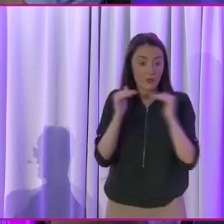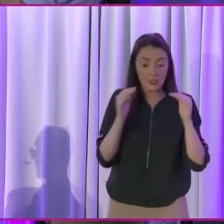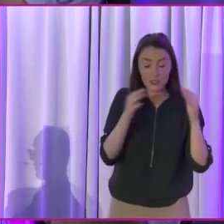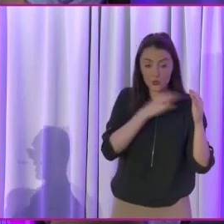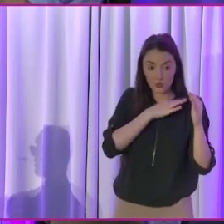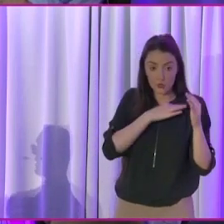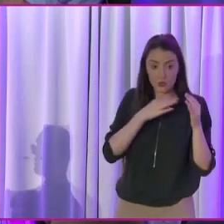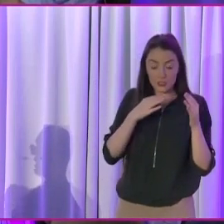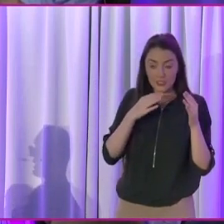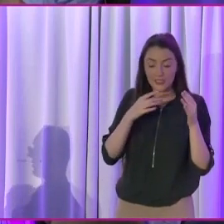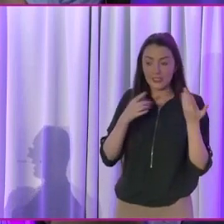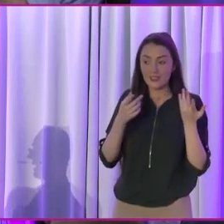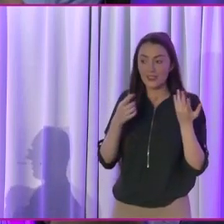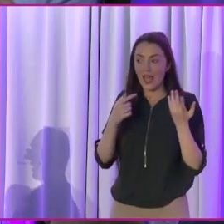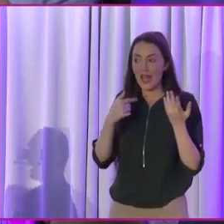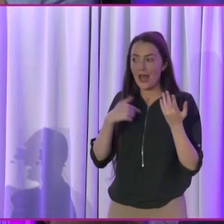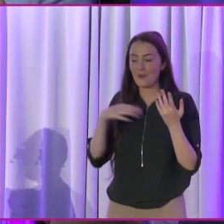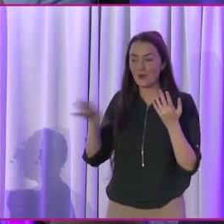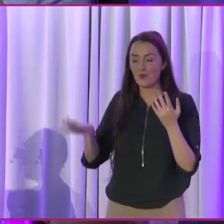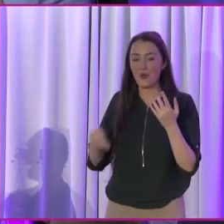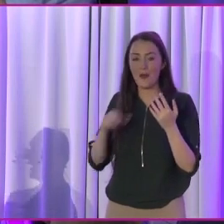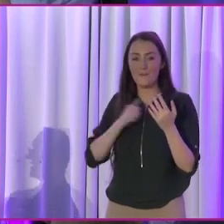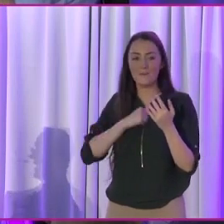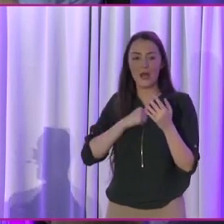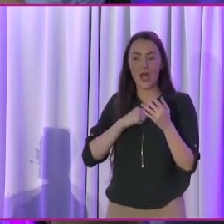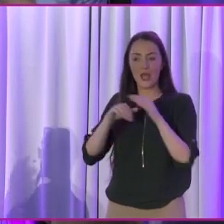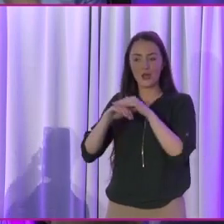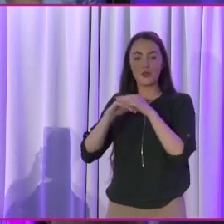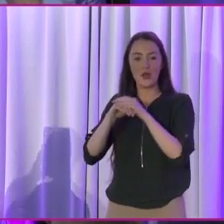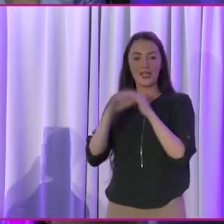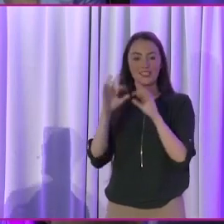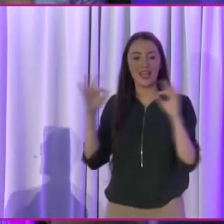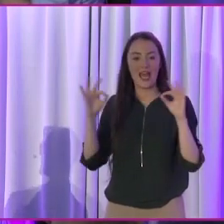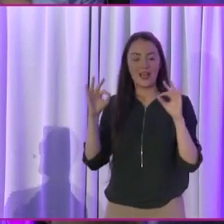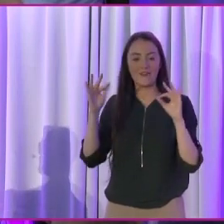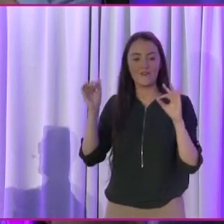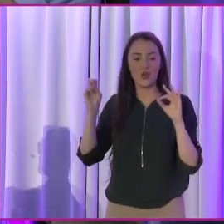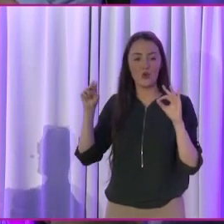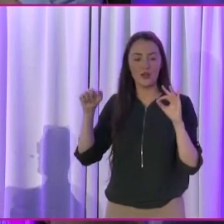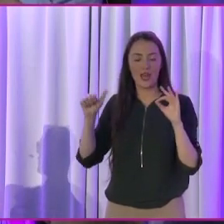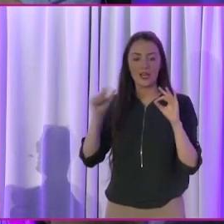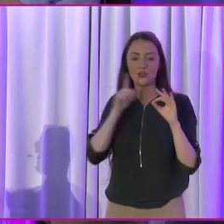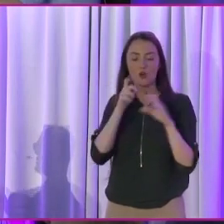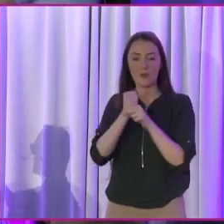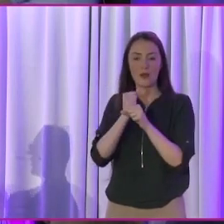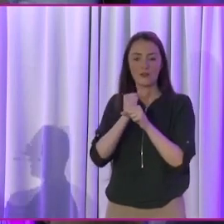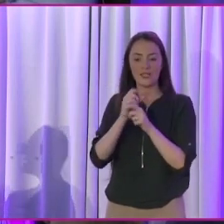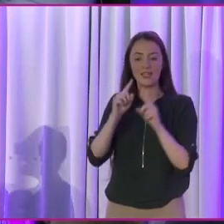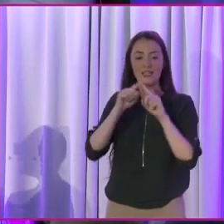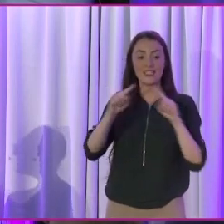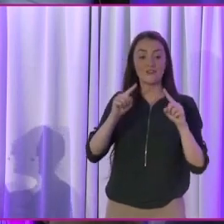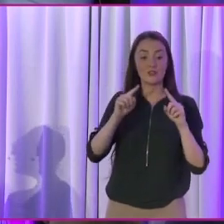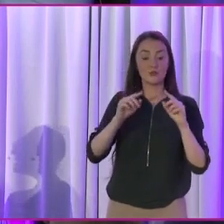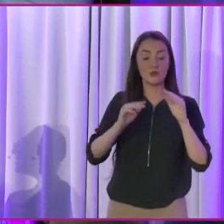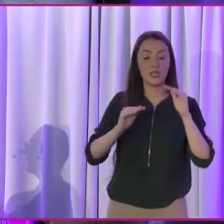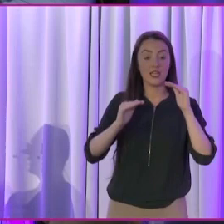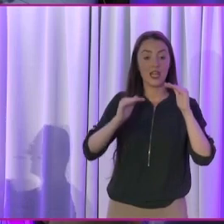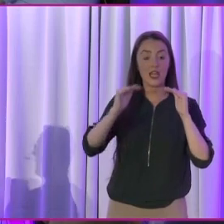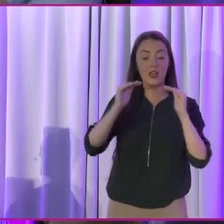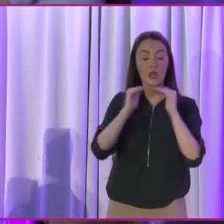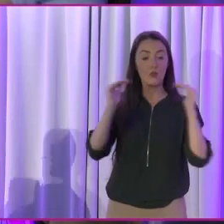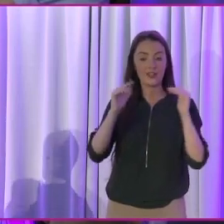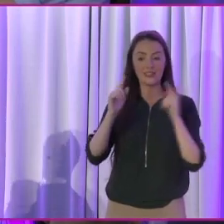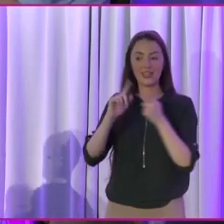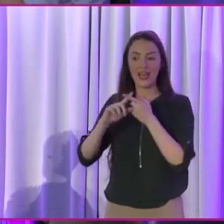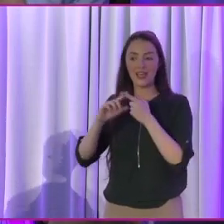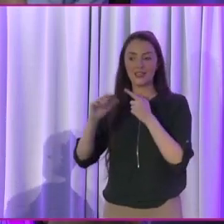you know. I'm going to rob my, my, my, my colleague's line, Fiona Weldon, when she says, you know, the difference between equality and equity is very simple.